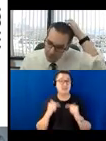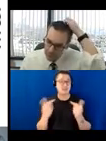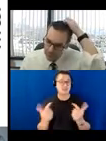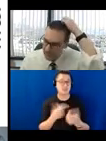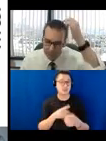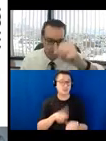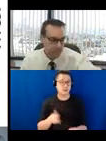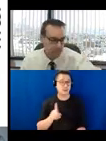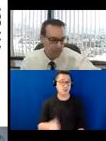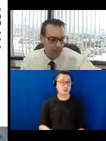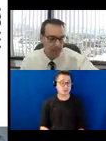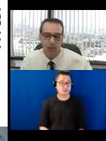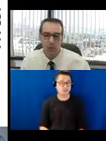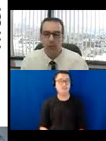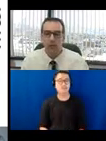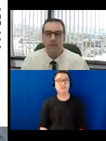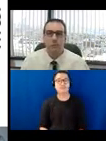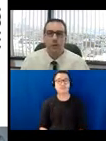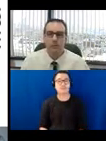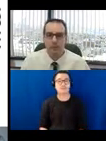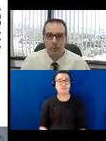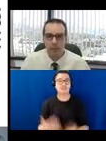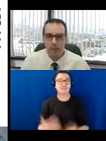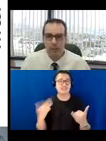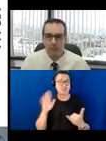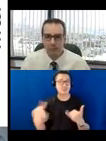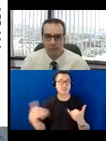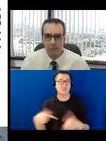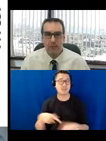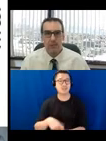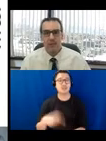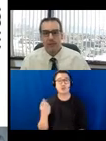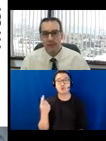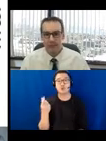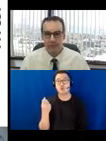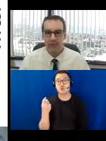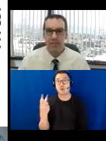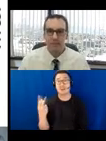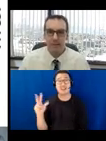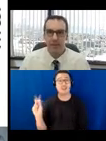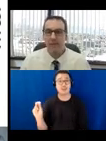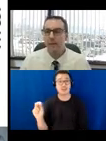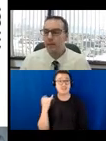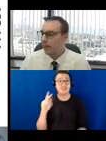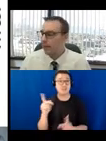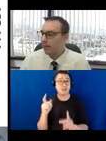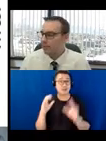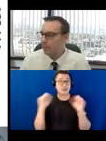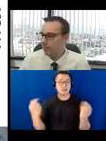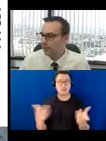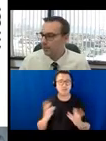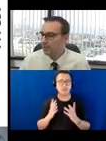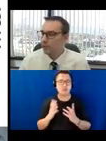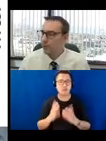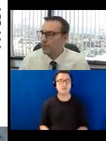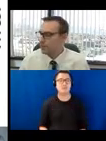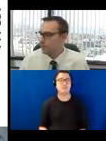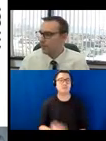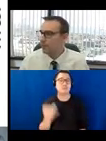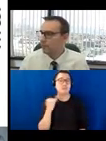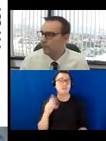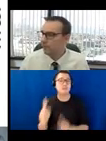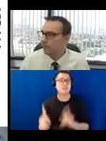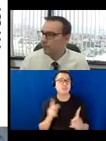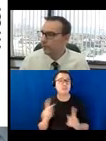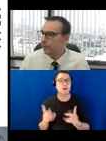live questions and answers. And I know we are at the 12 30 mark. If people need to leave, that is fine. If people have entered questions